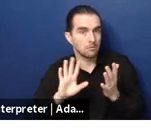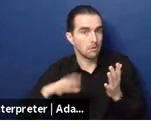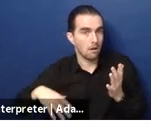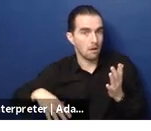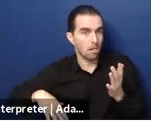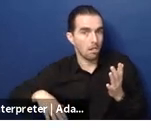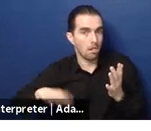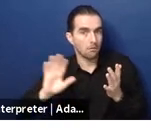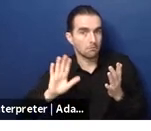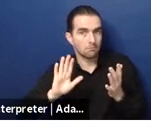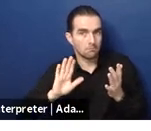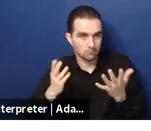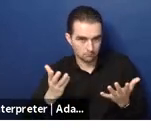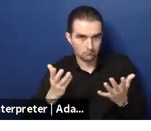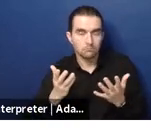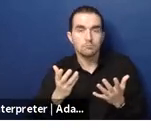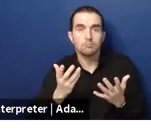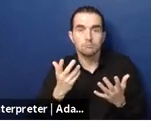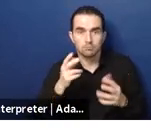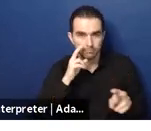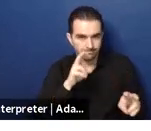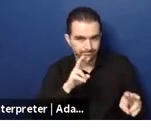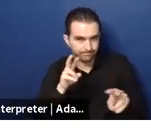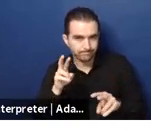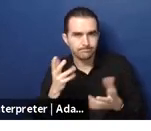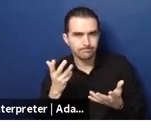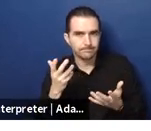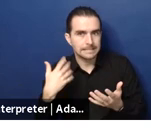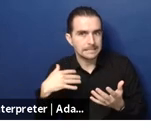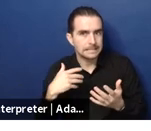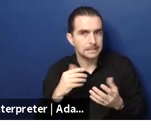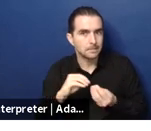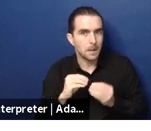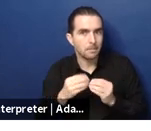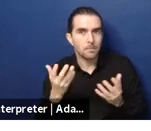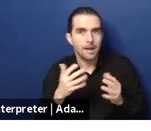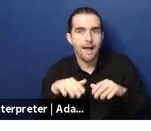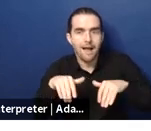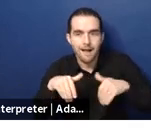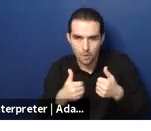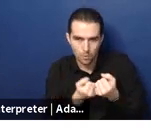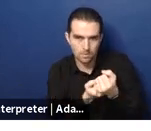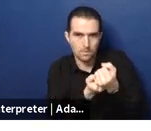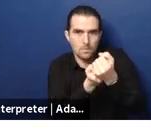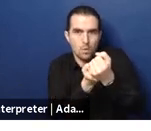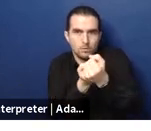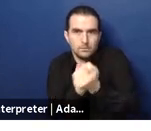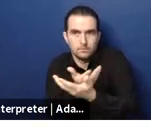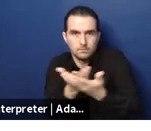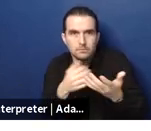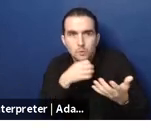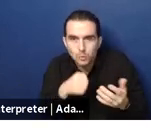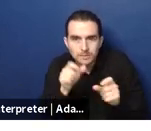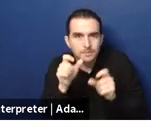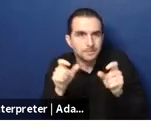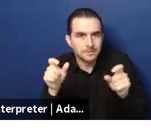disabilities is really coming to the fore in the region and i'd just like to explain four four sort of uh programs in the region